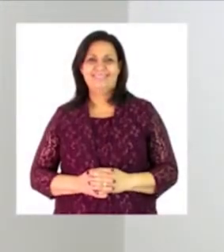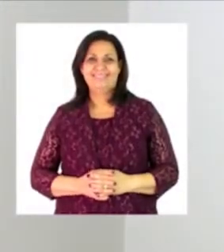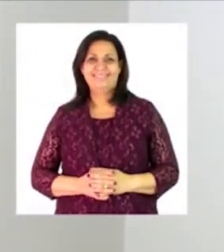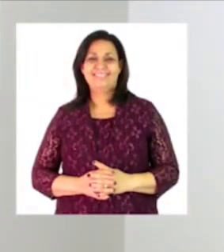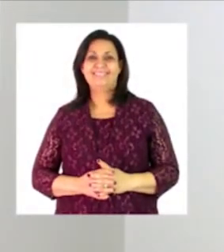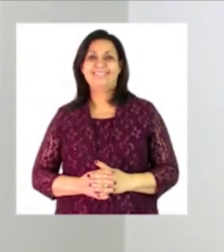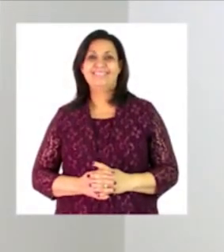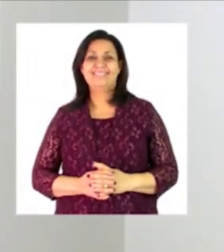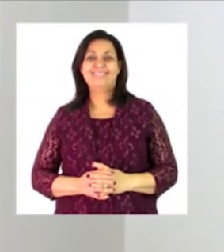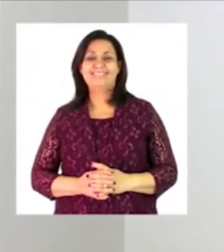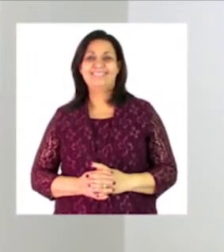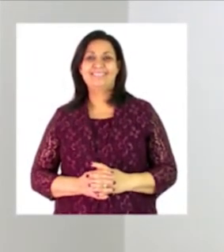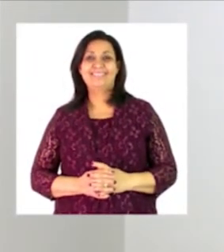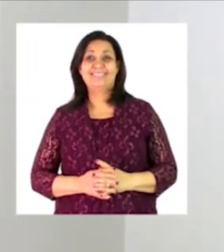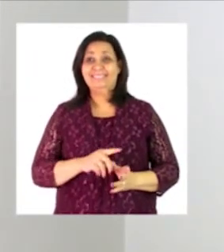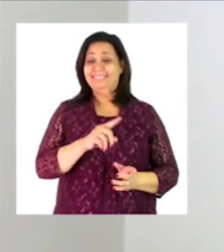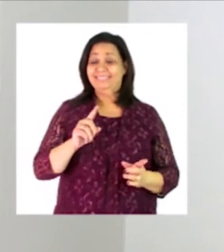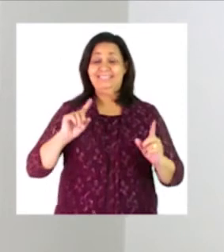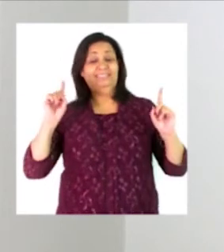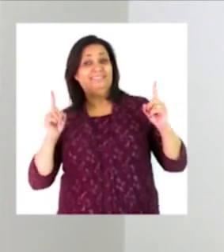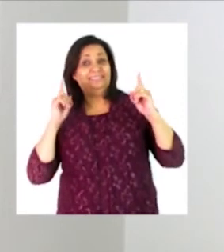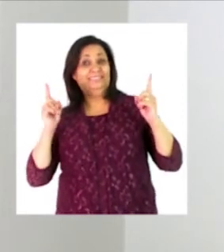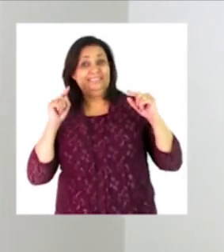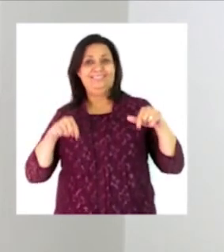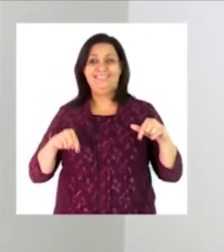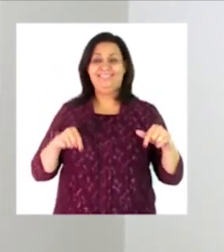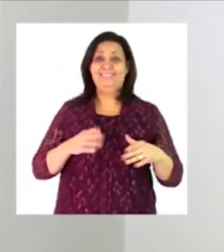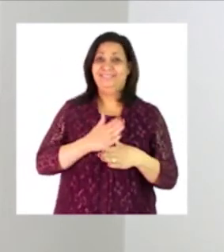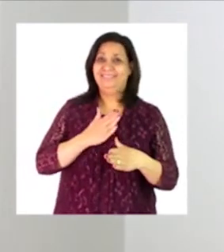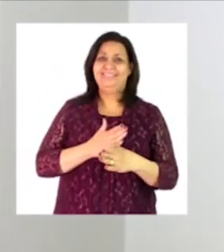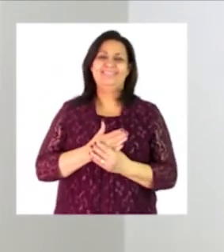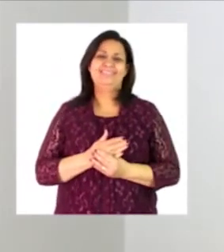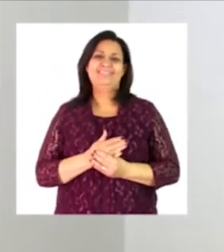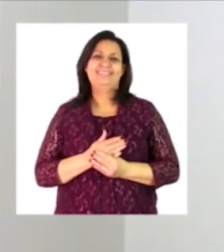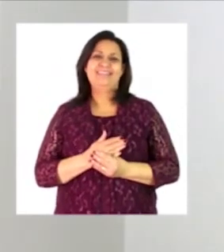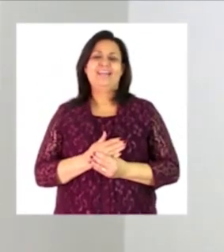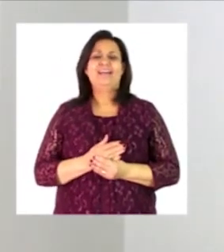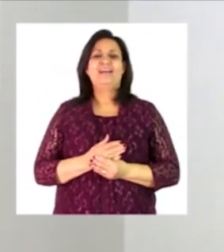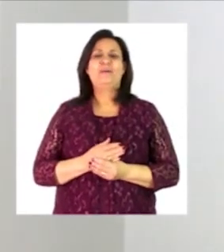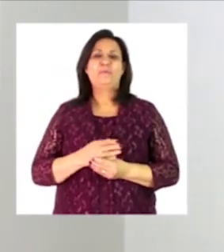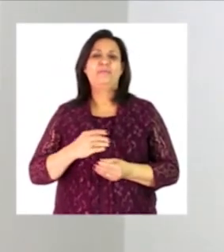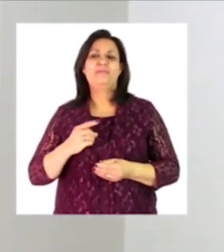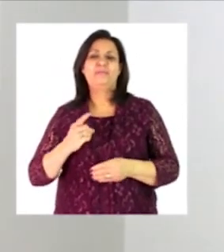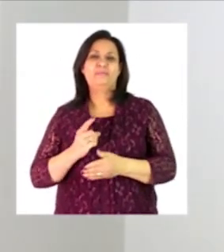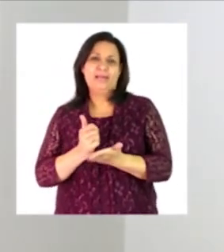i hope you enjoyed today's lessons boys and girls now let's sanitize our hands